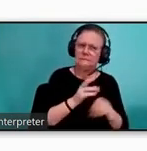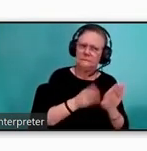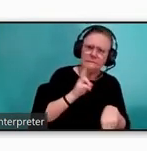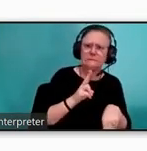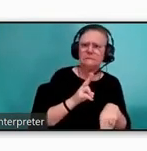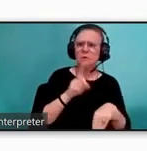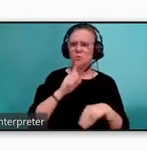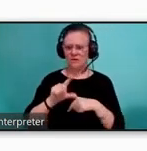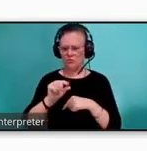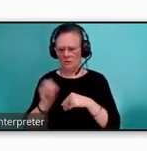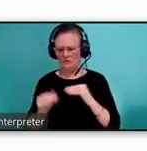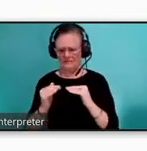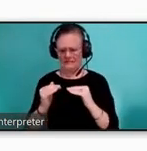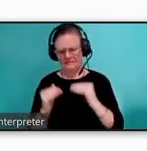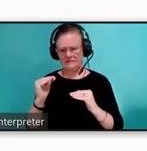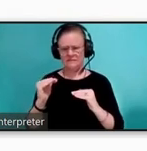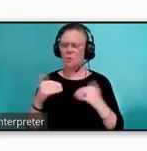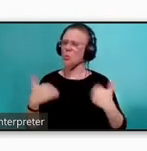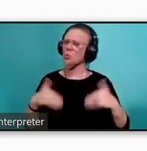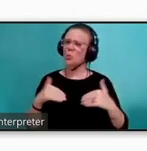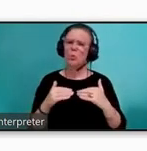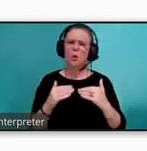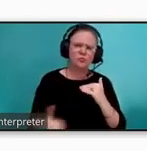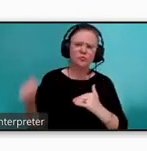20% threshold by an additional 19%.